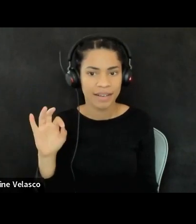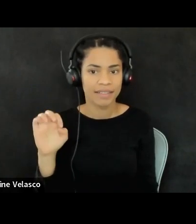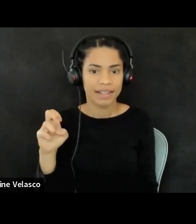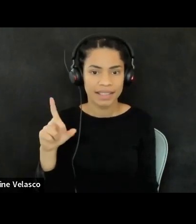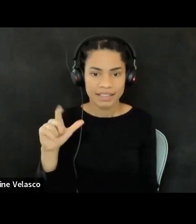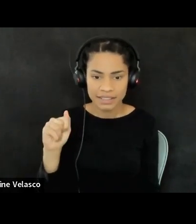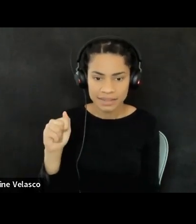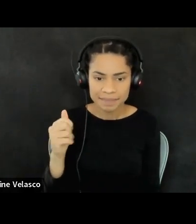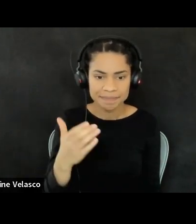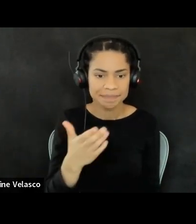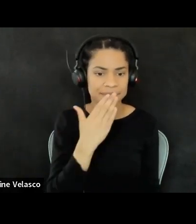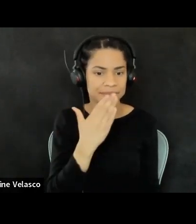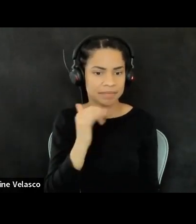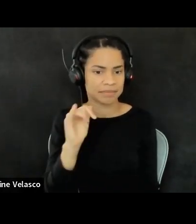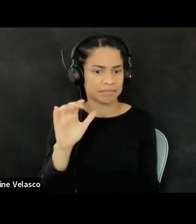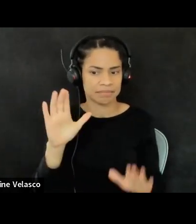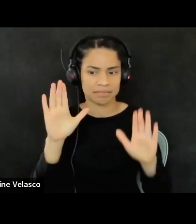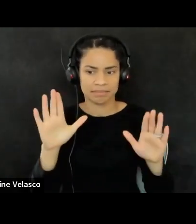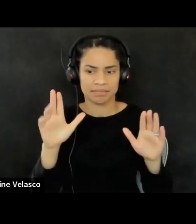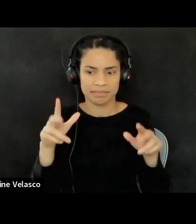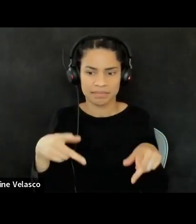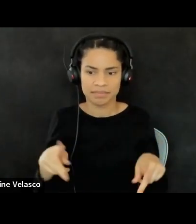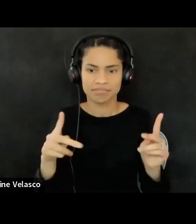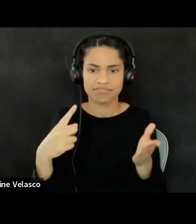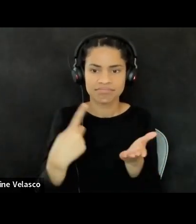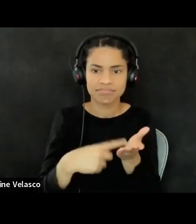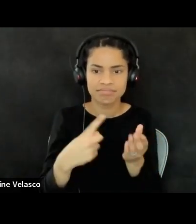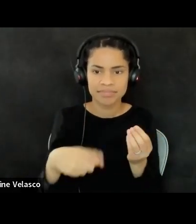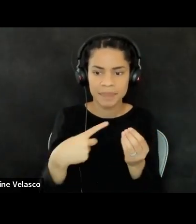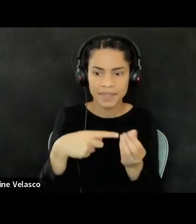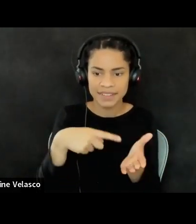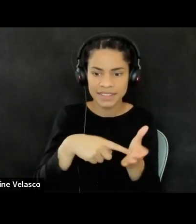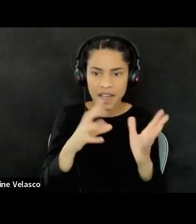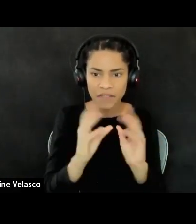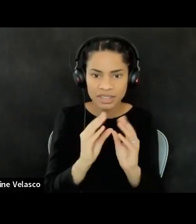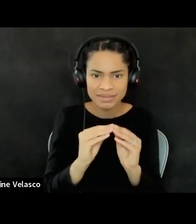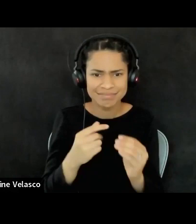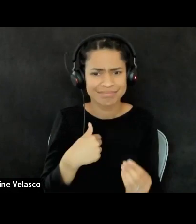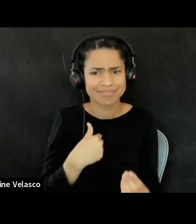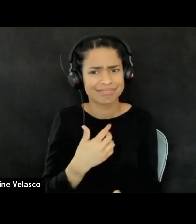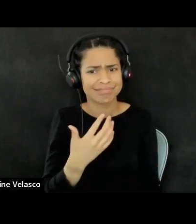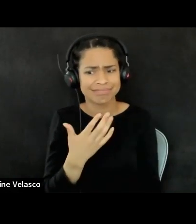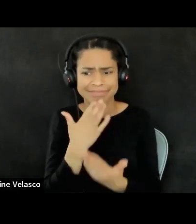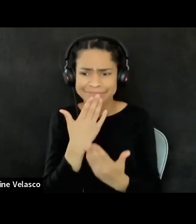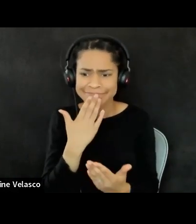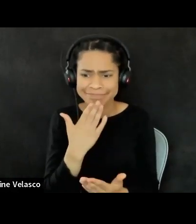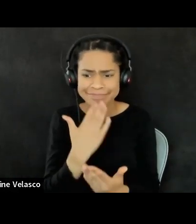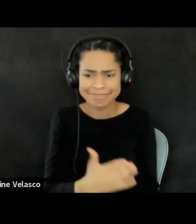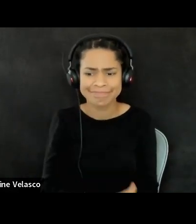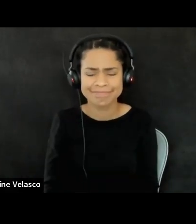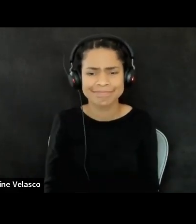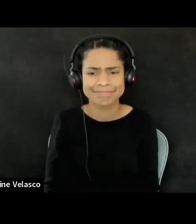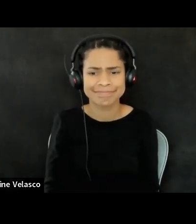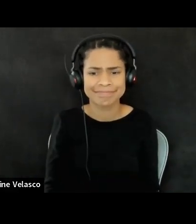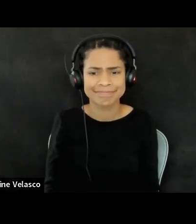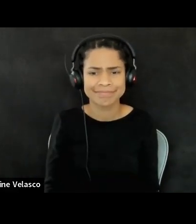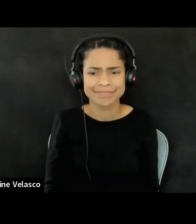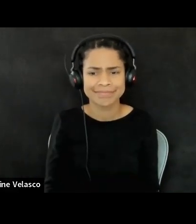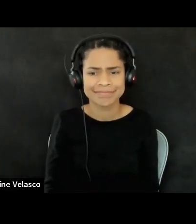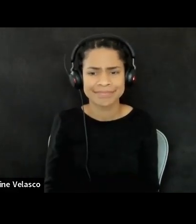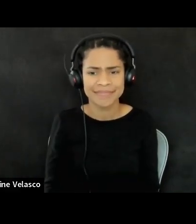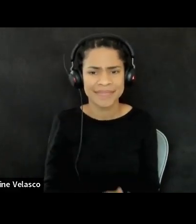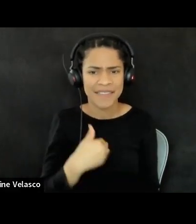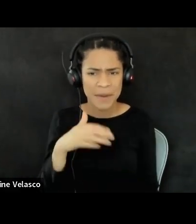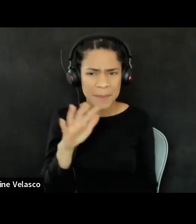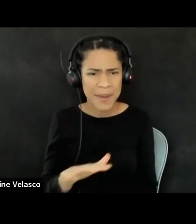That was an incredible way to start this conference. And I'm so grateful. Um, I'm just have about